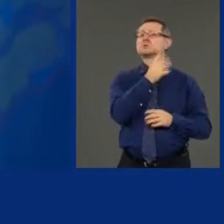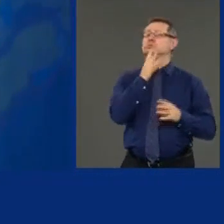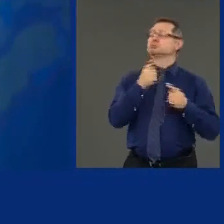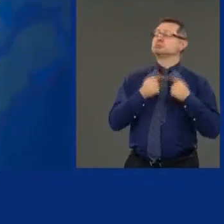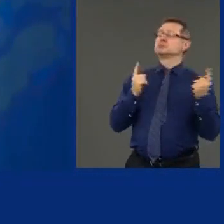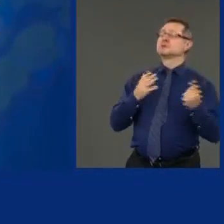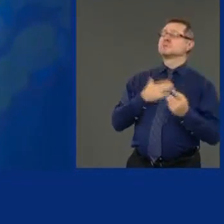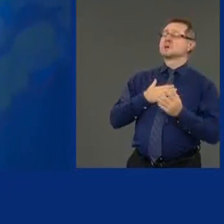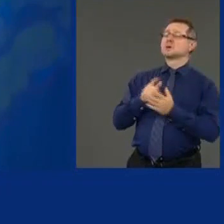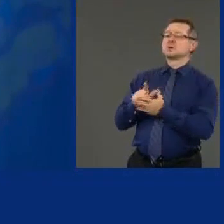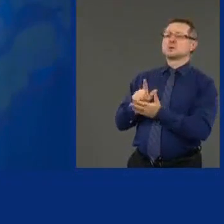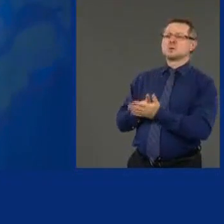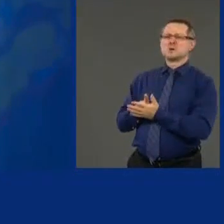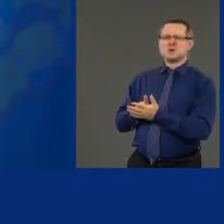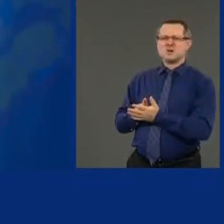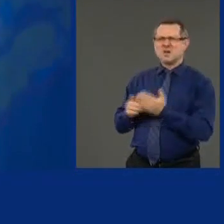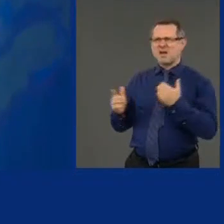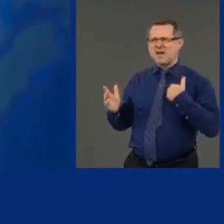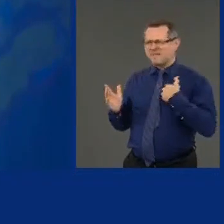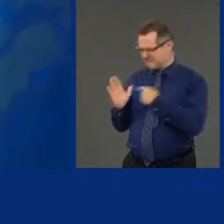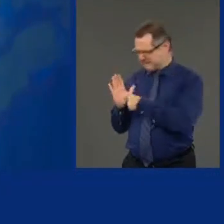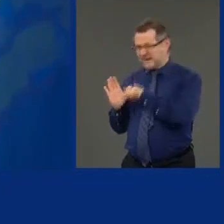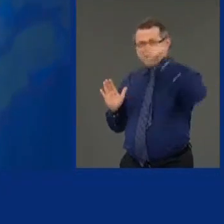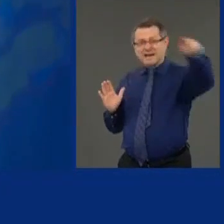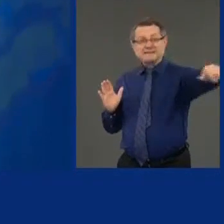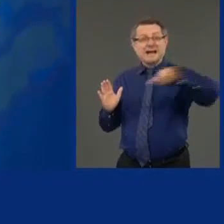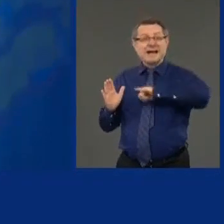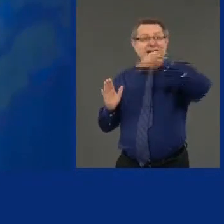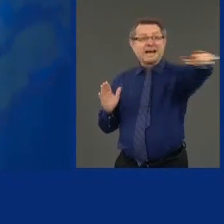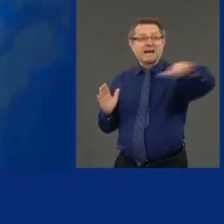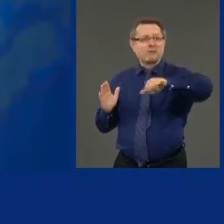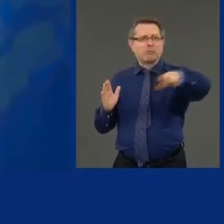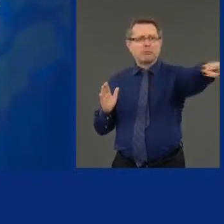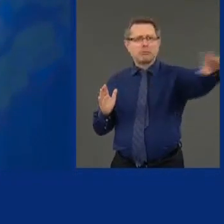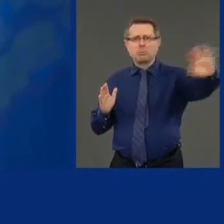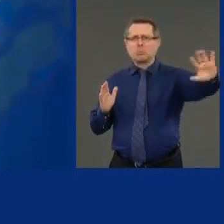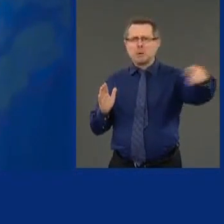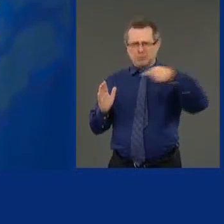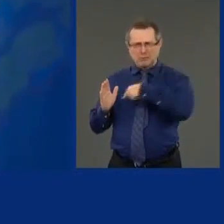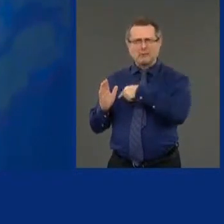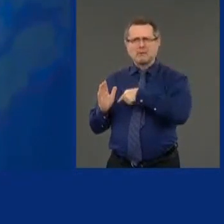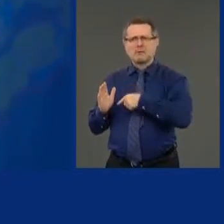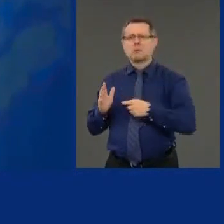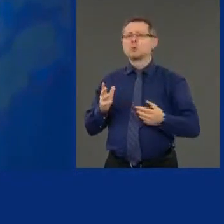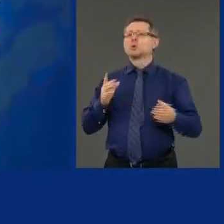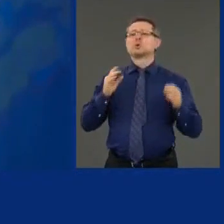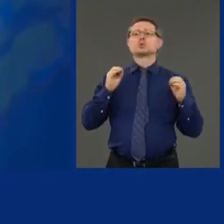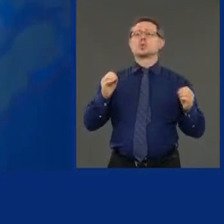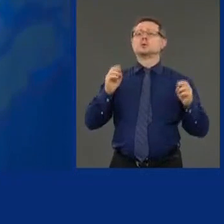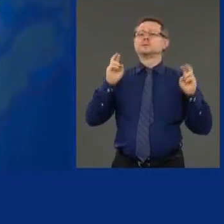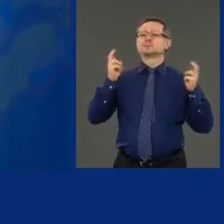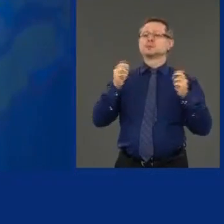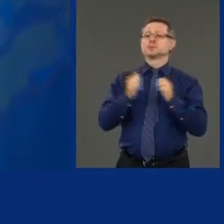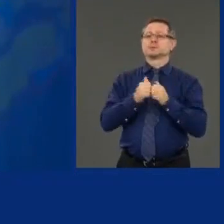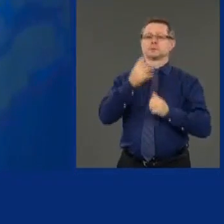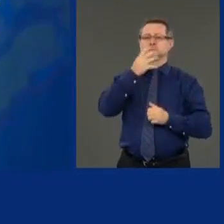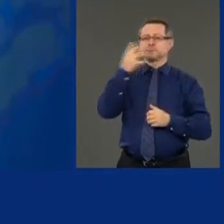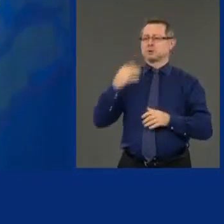states have it, but it triggers the immigration debate they're so fond of having,